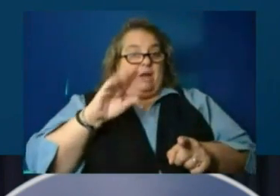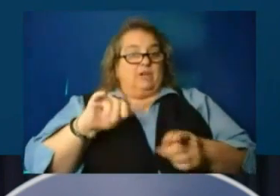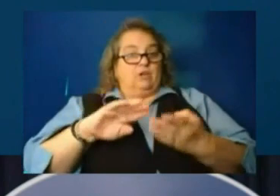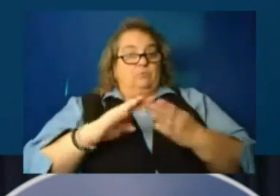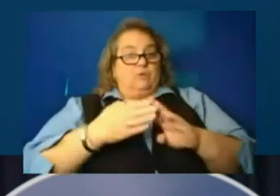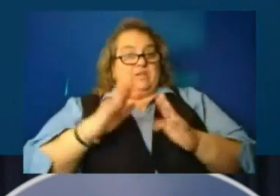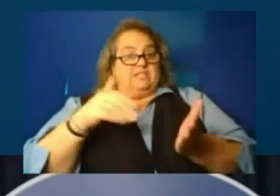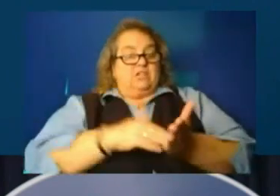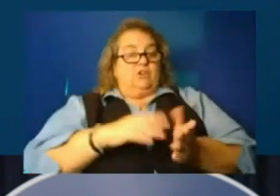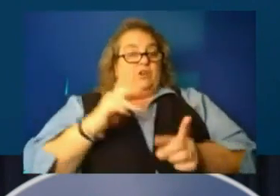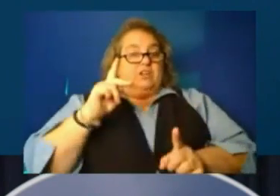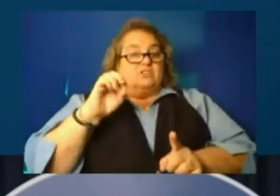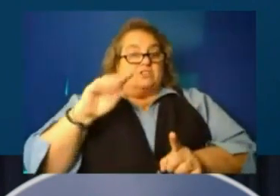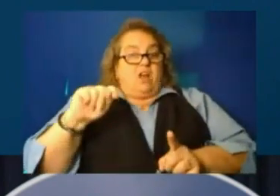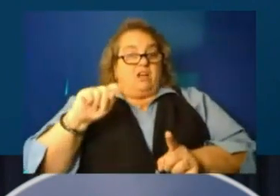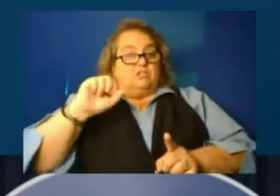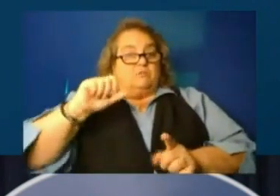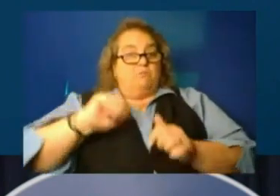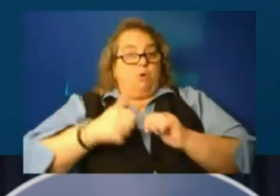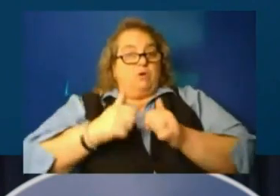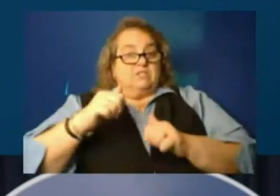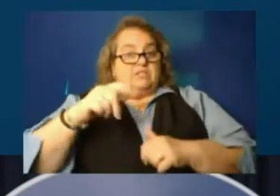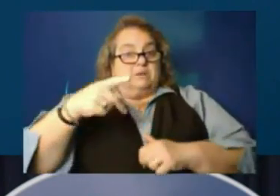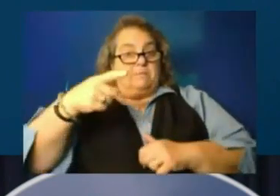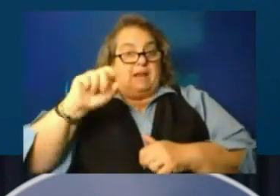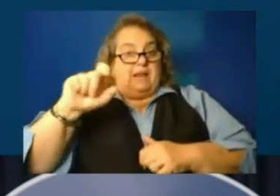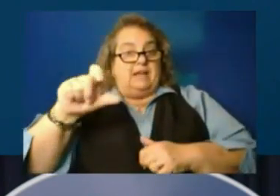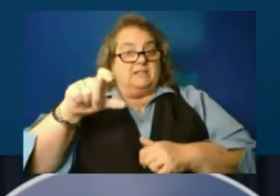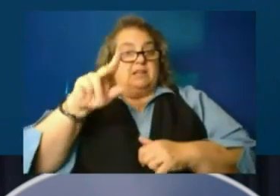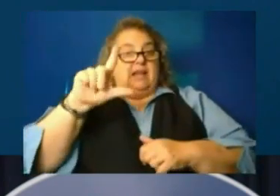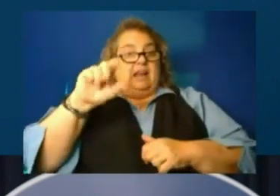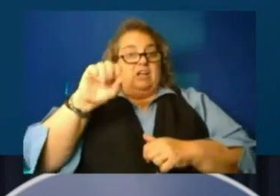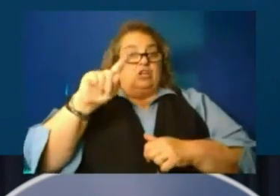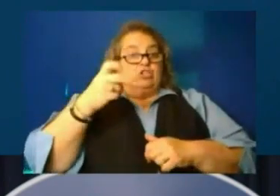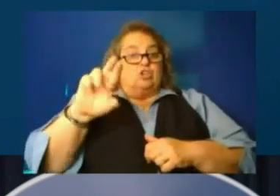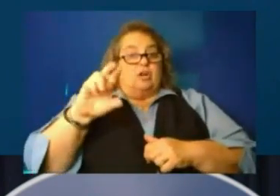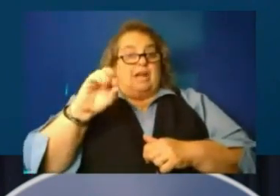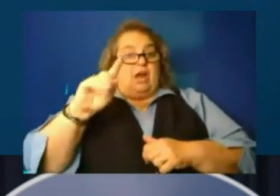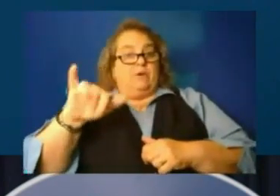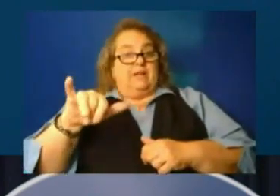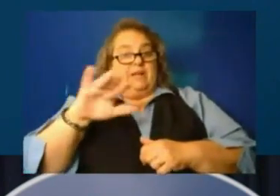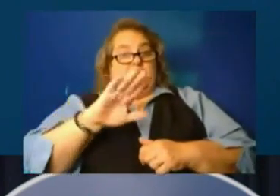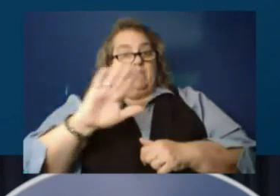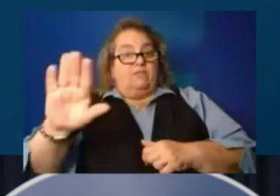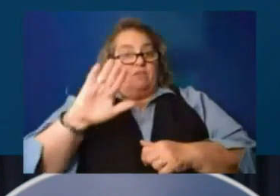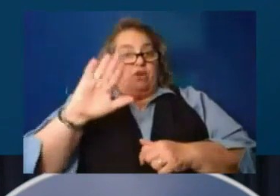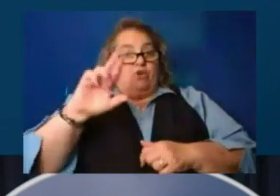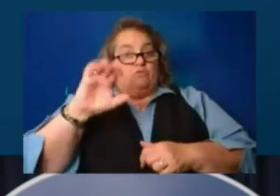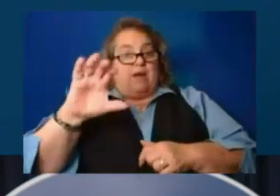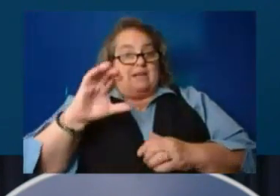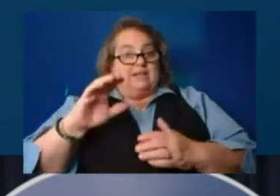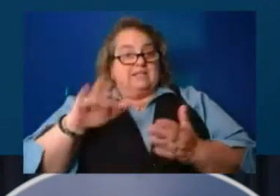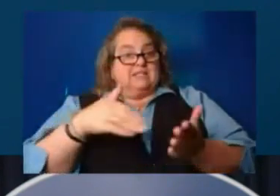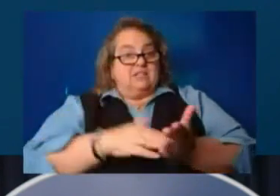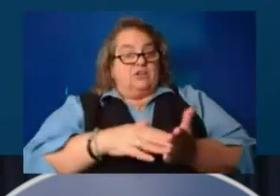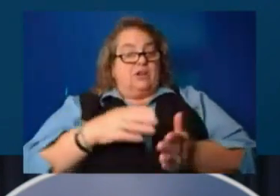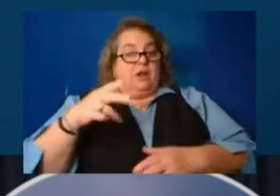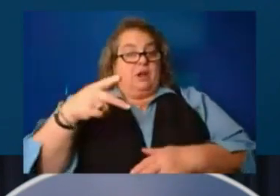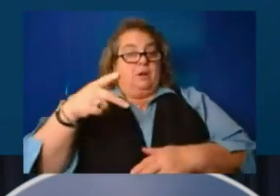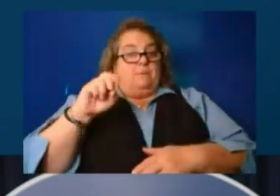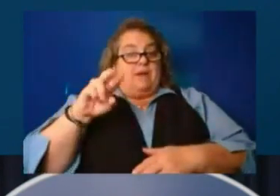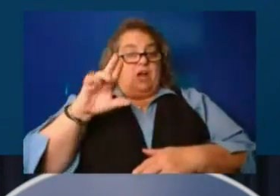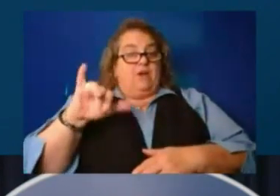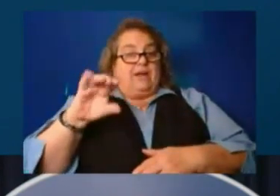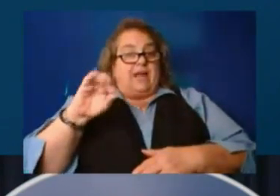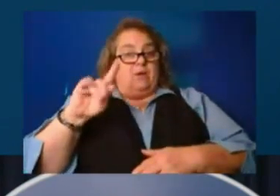their sportsplex. Letcher County. It's their rec center Perry County. It's at hazard community and technical college 7 a.m.